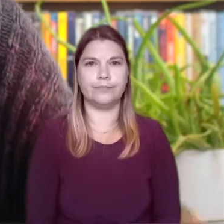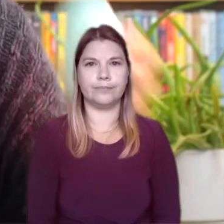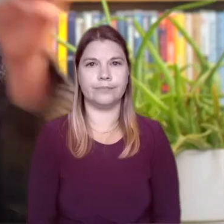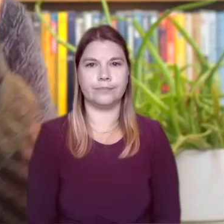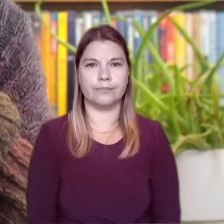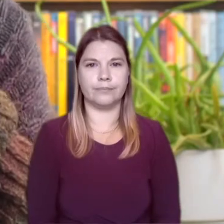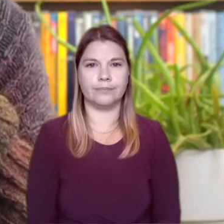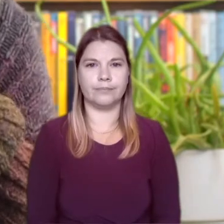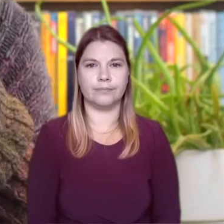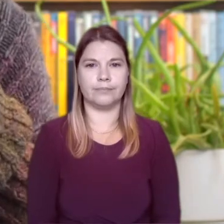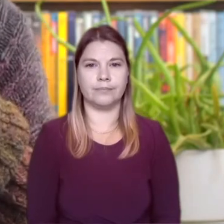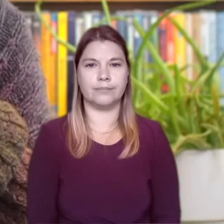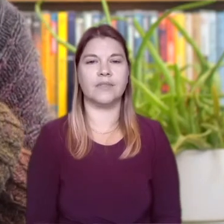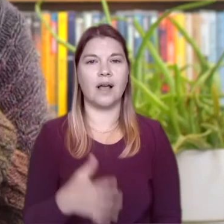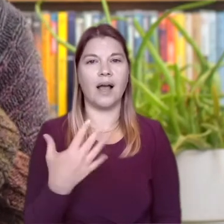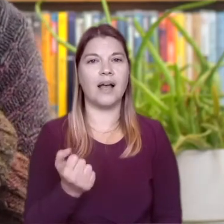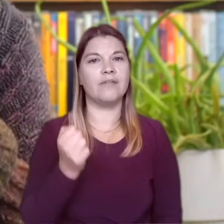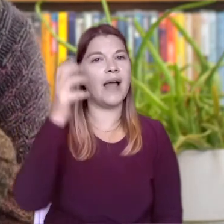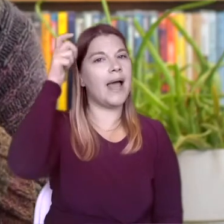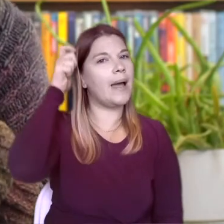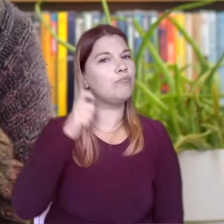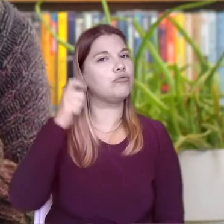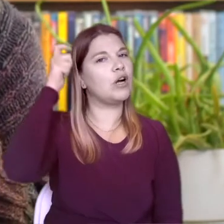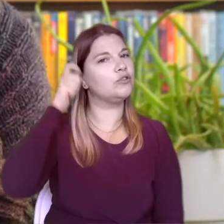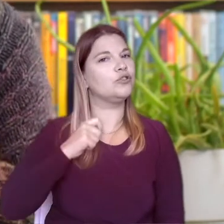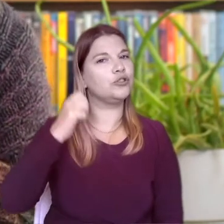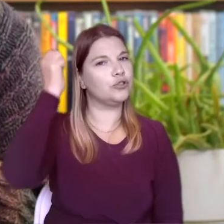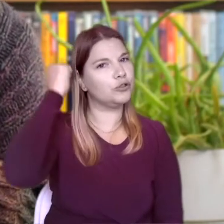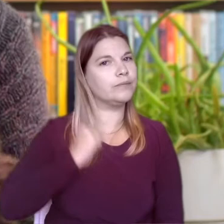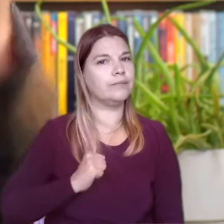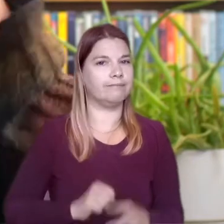Now, I'm picking up a little hairbrush and showing it to you.